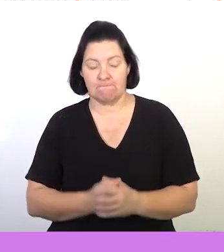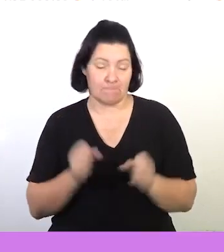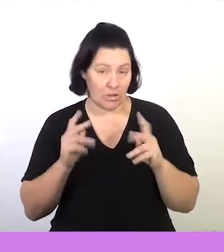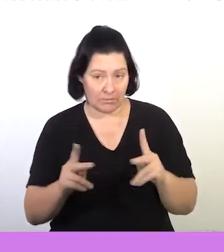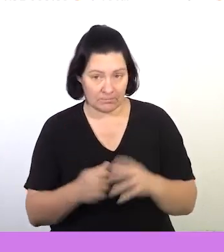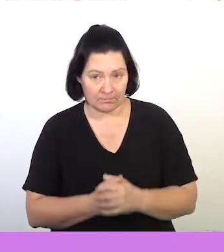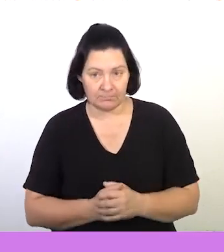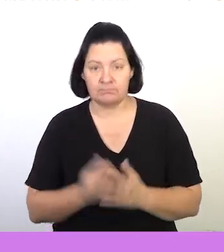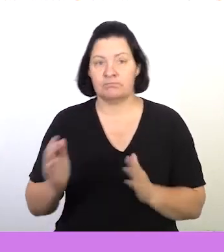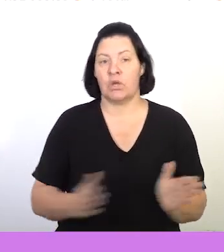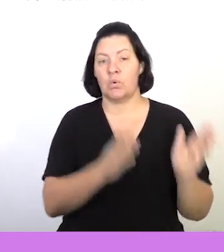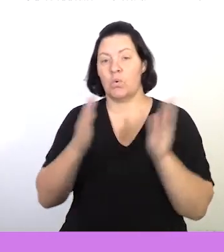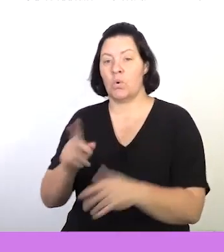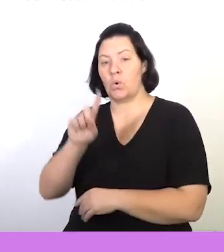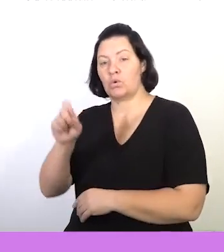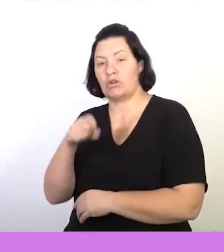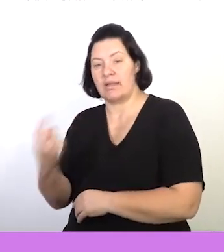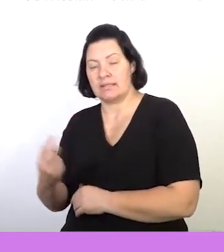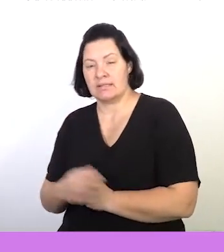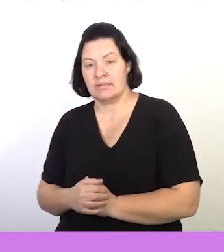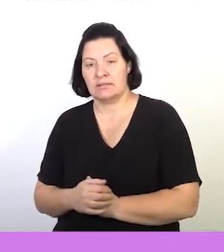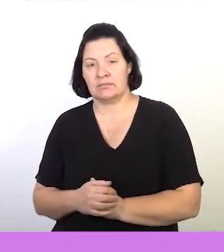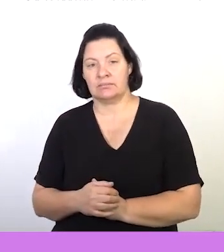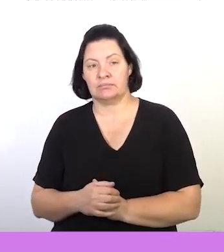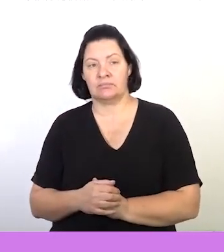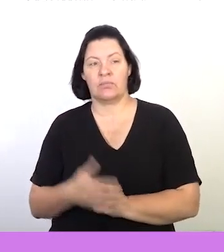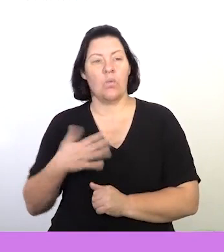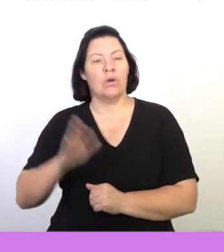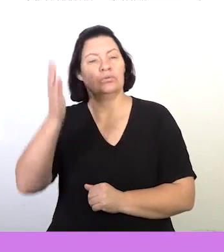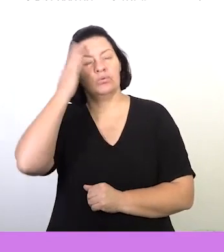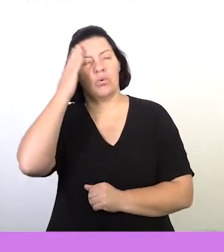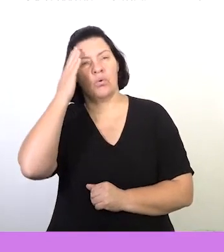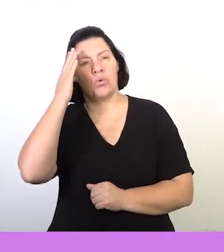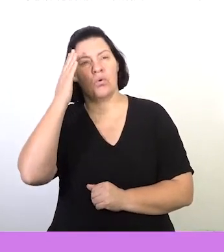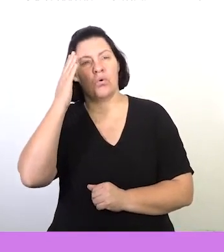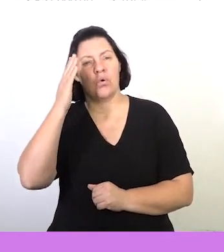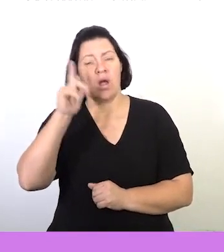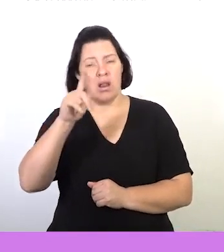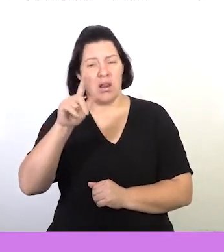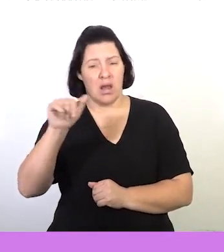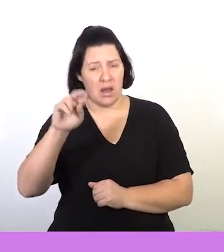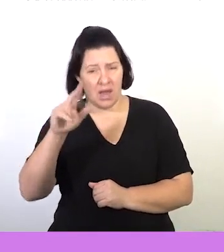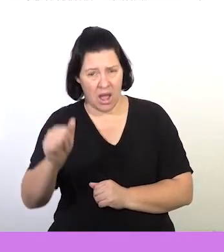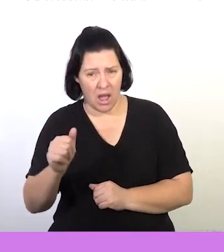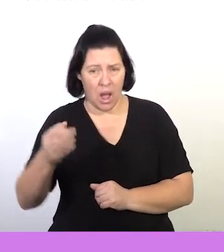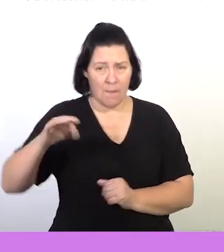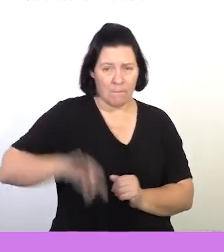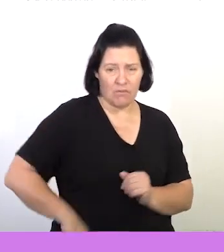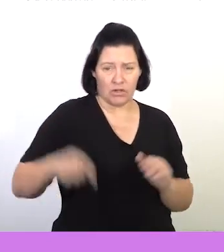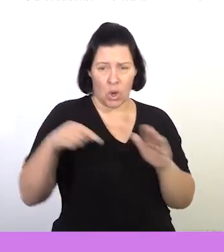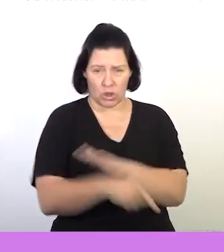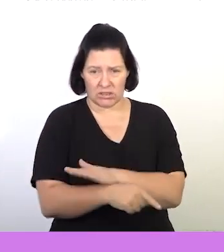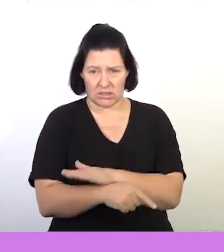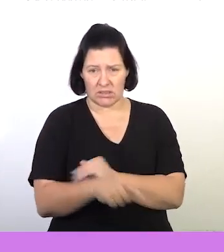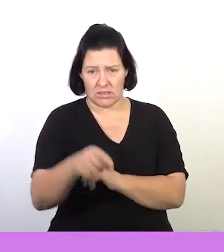business. All right. Now let's look at the next question. It wants to know, did Lana make a profit or